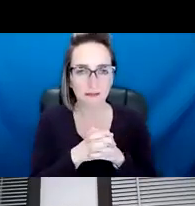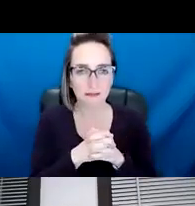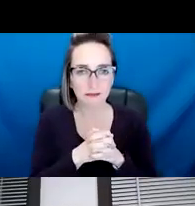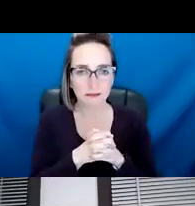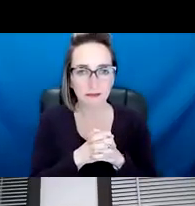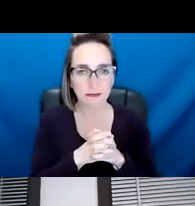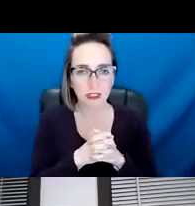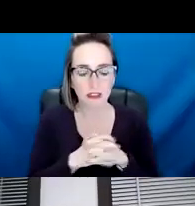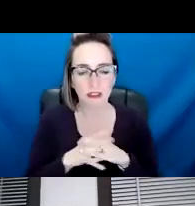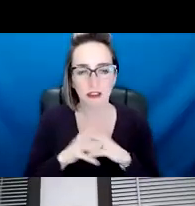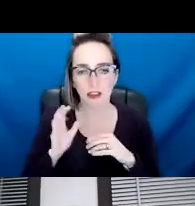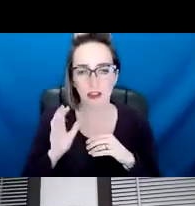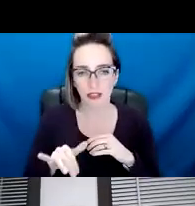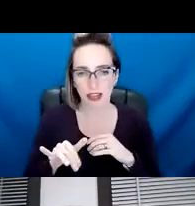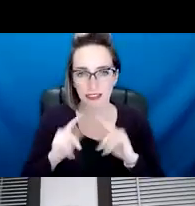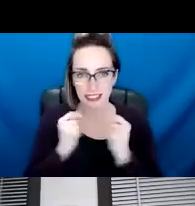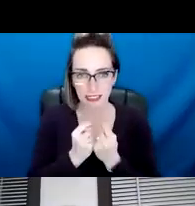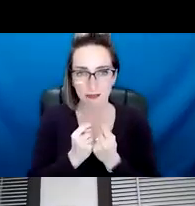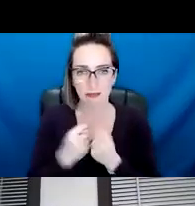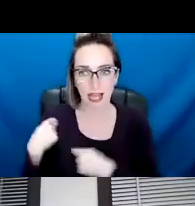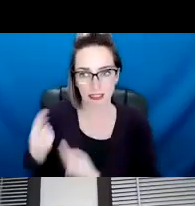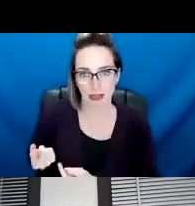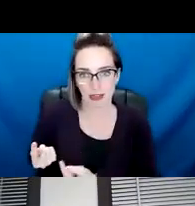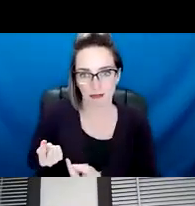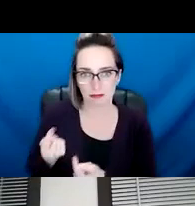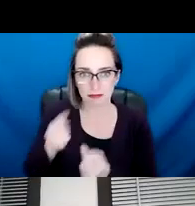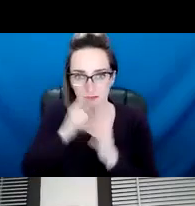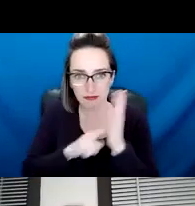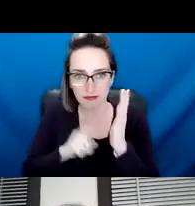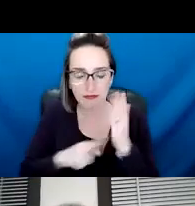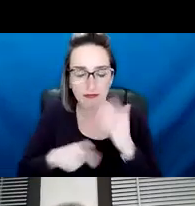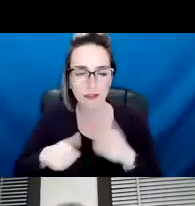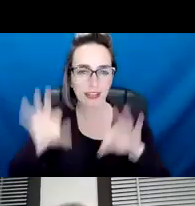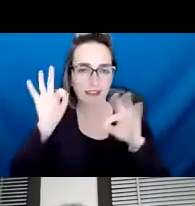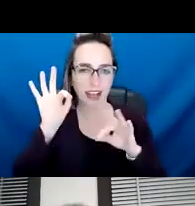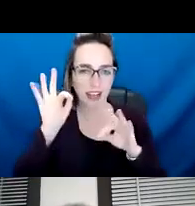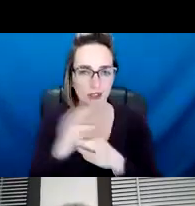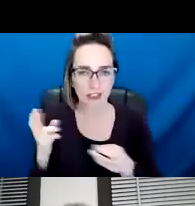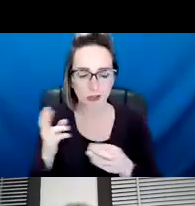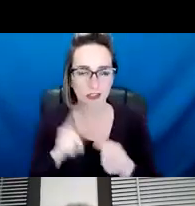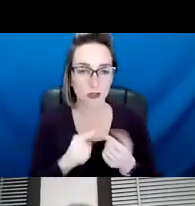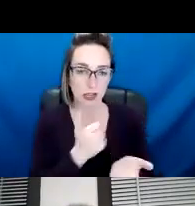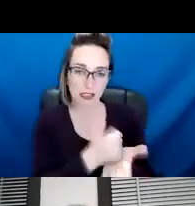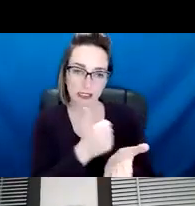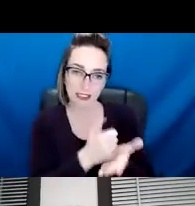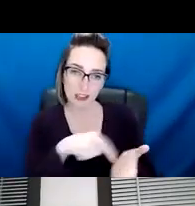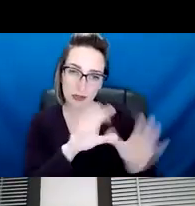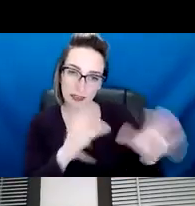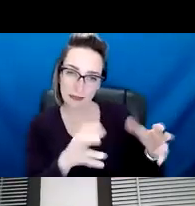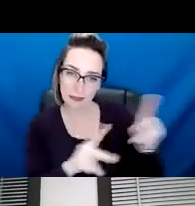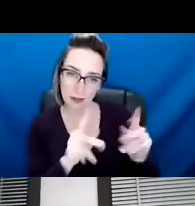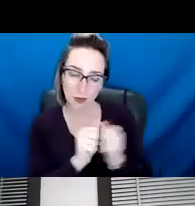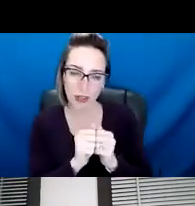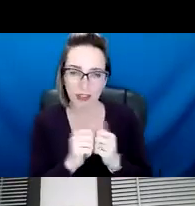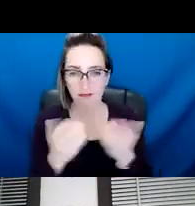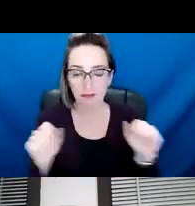team has really worked on finding resources to, uh, assist these people, uh, with the, either maybe social services